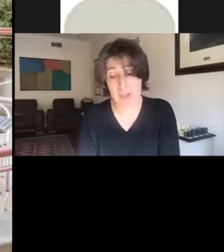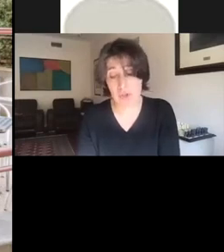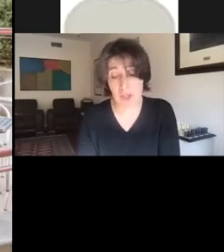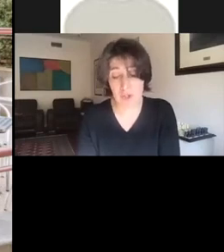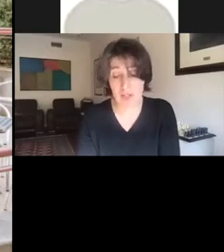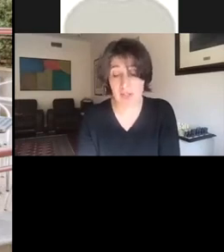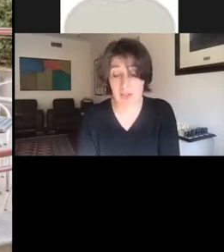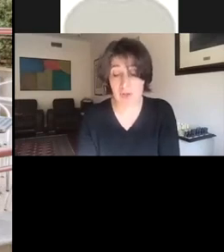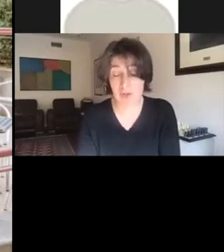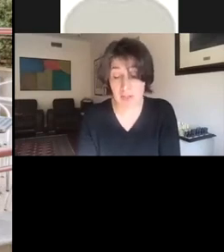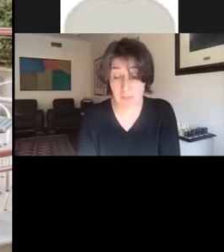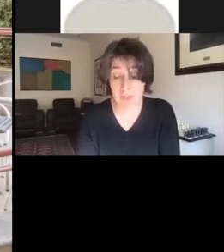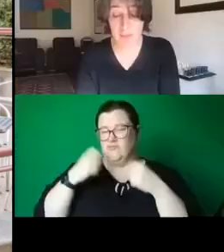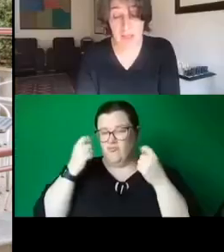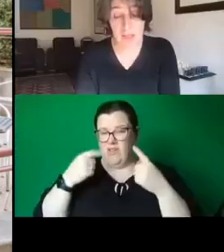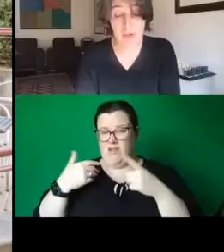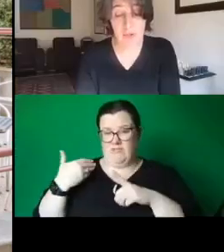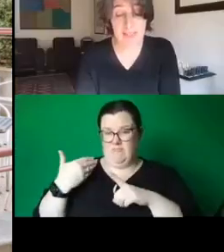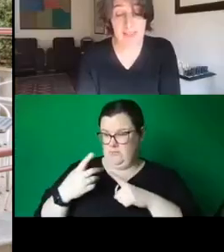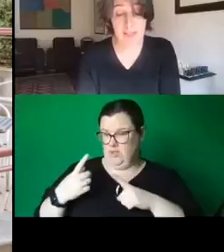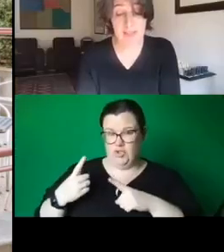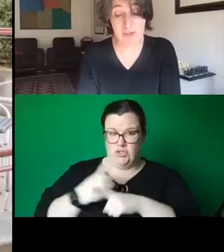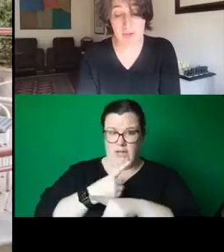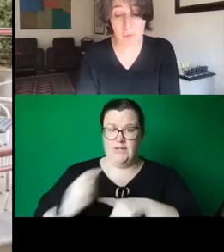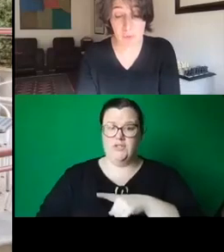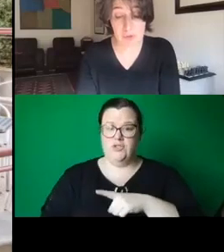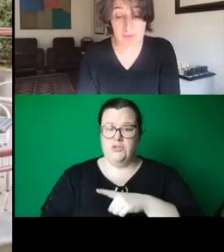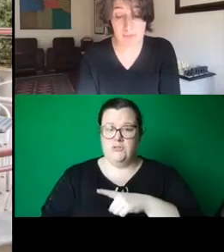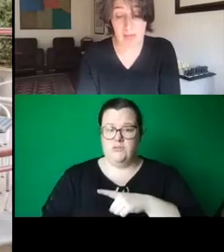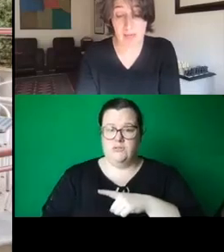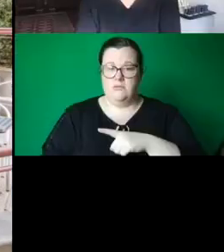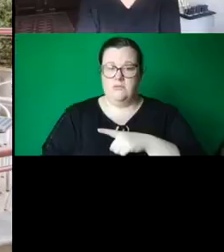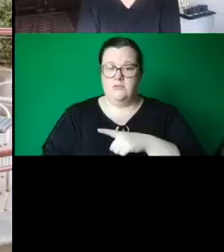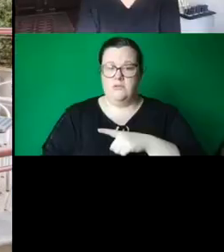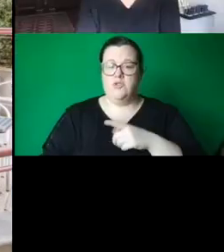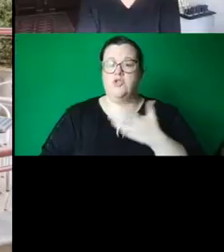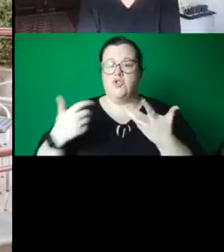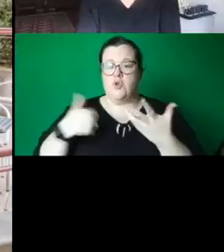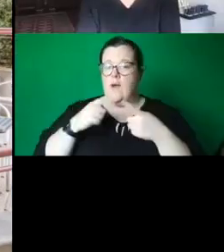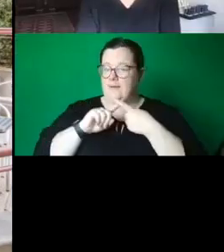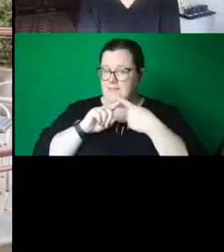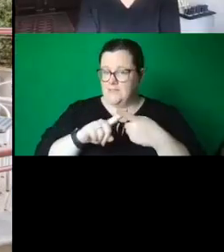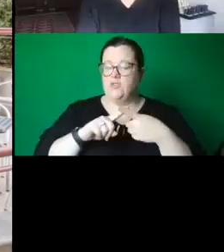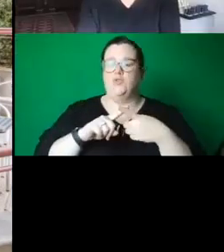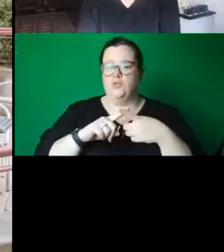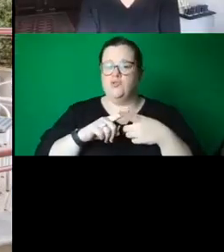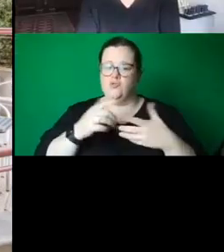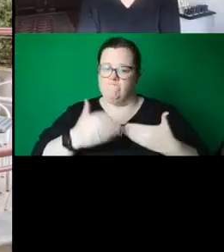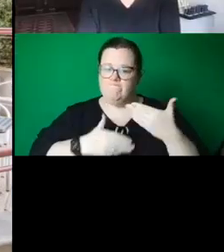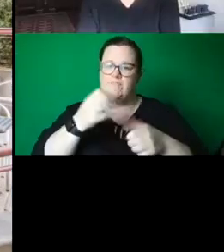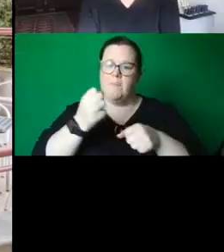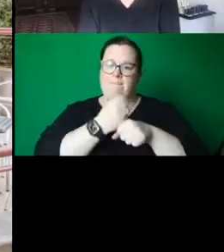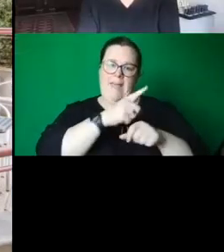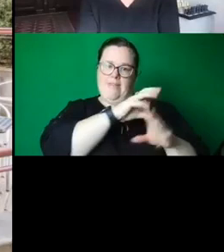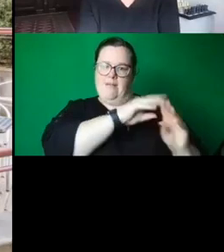this major change. I continued to develop them into an extended series of works, and I found ways to approach the gravity they represent in